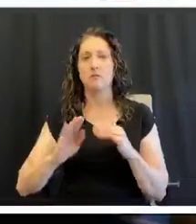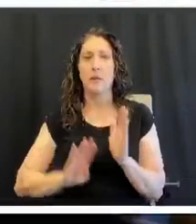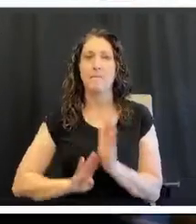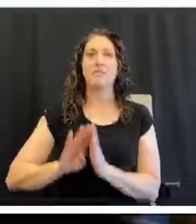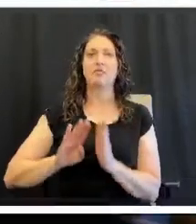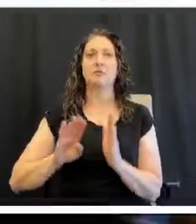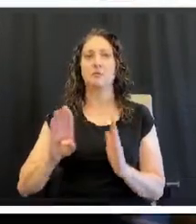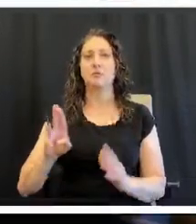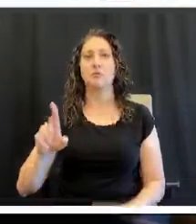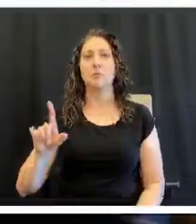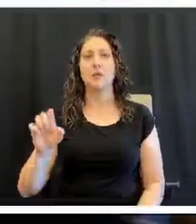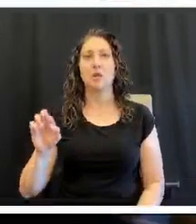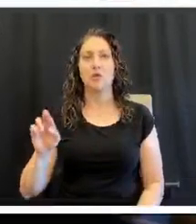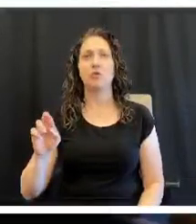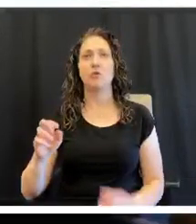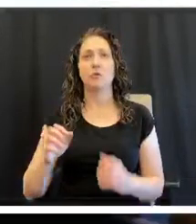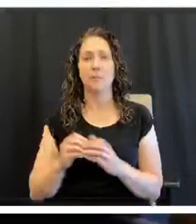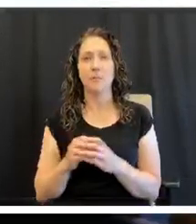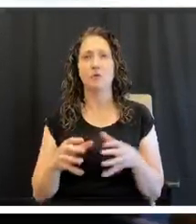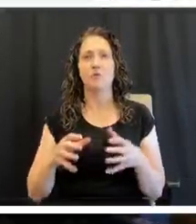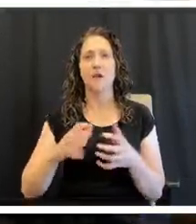emulsifier.